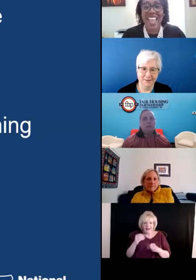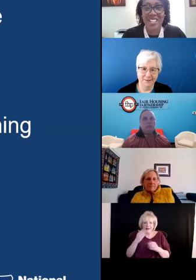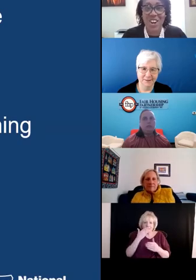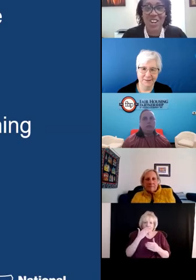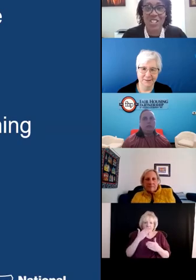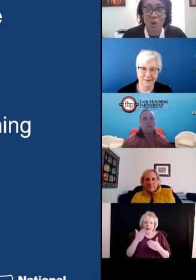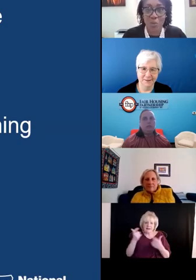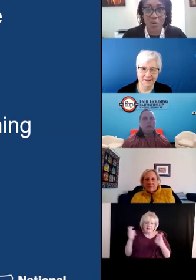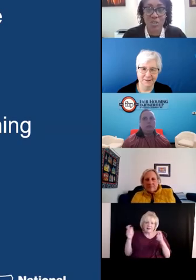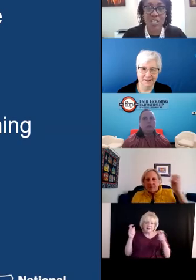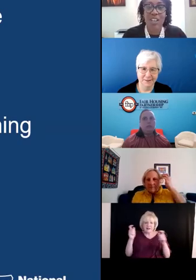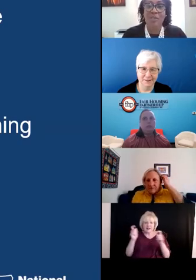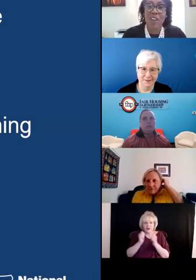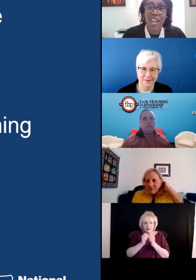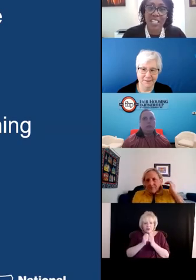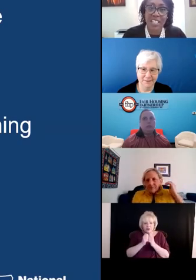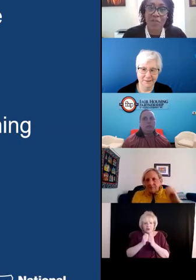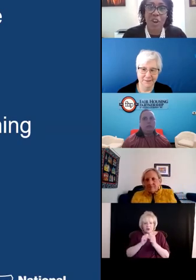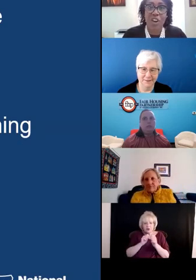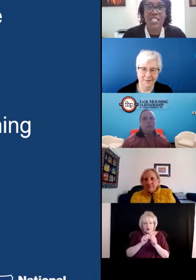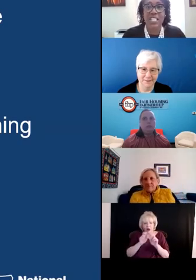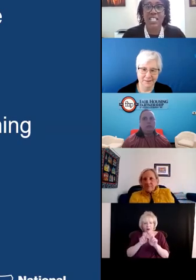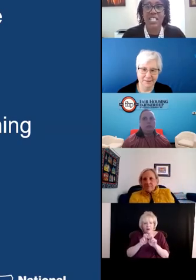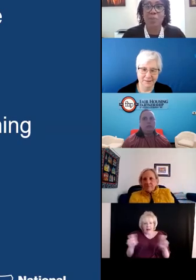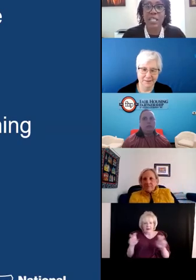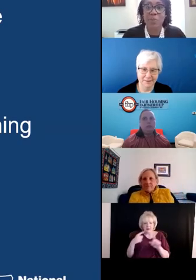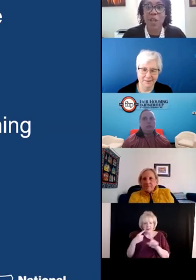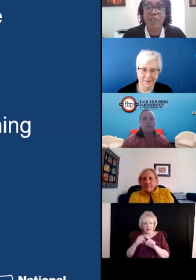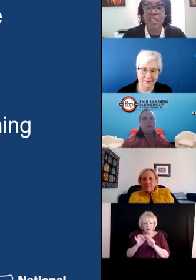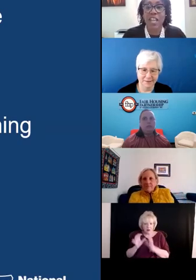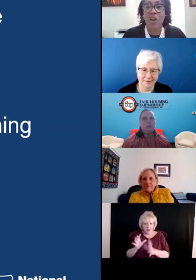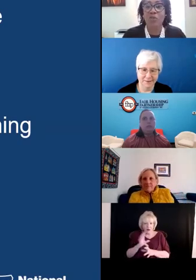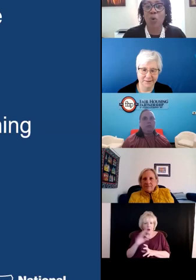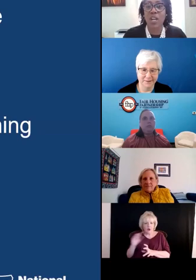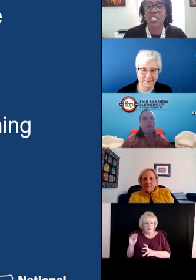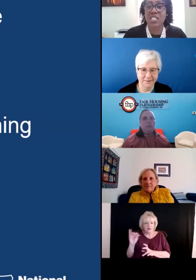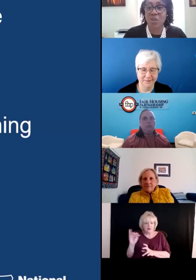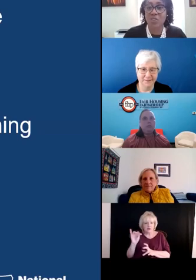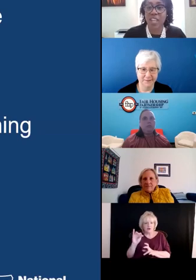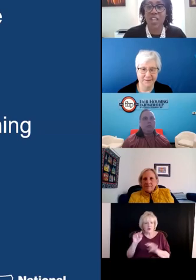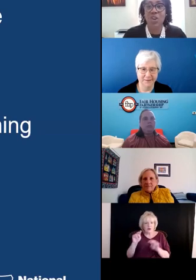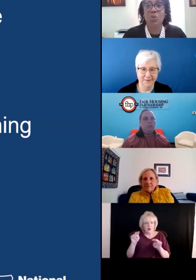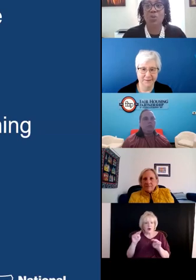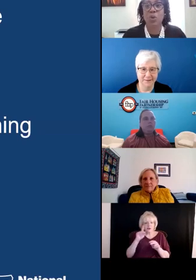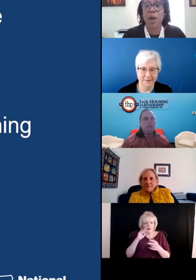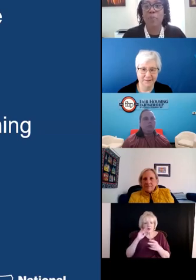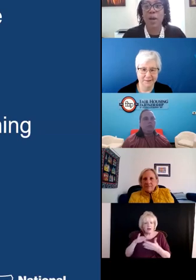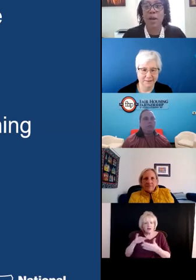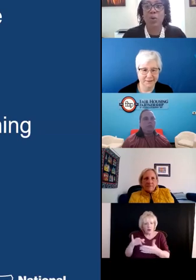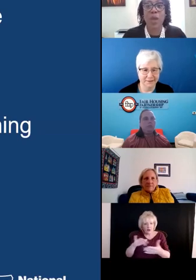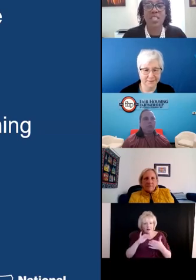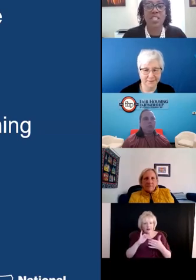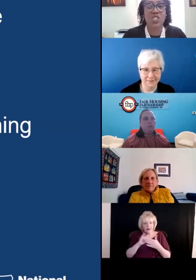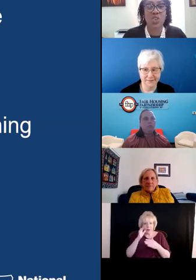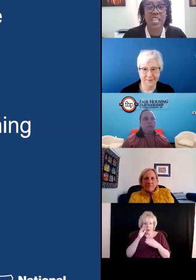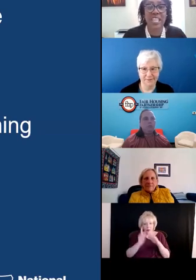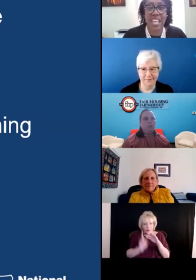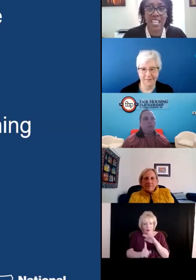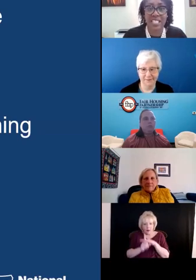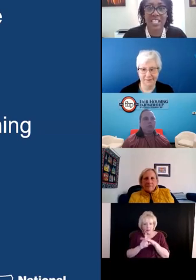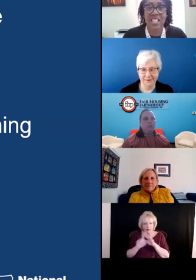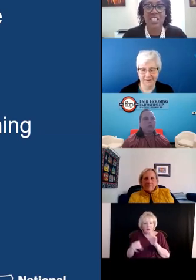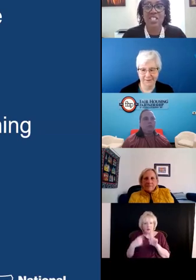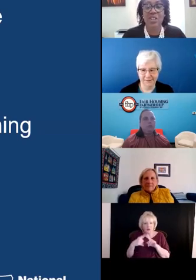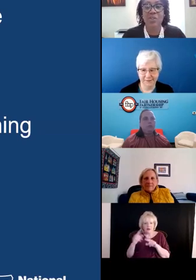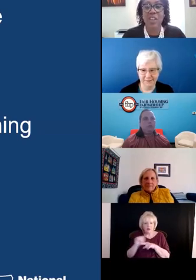and our interpreters finally for our attendees please be on the lookout for a survey which will pop up when this training